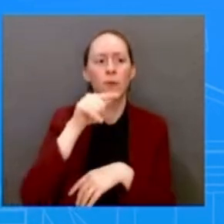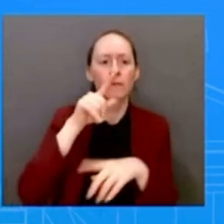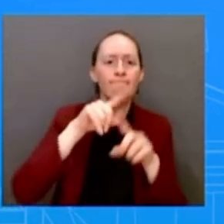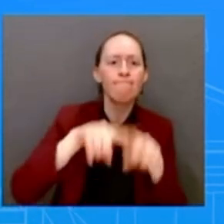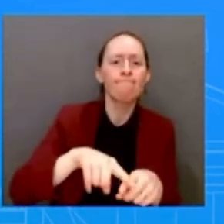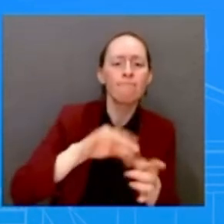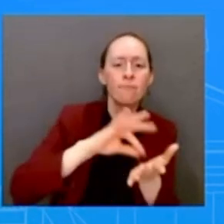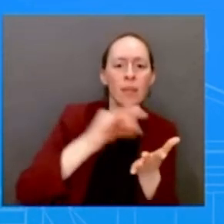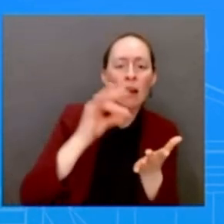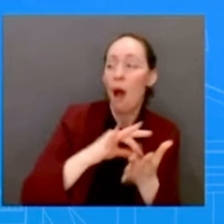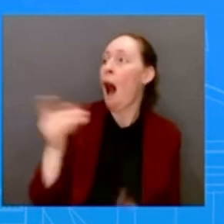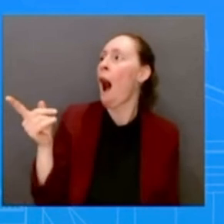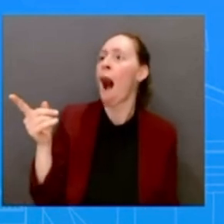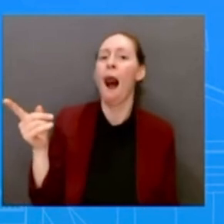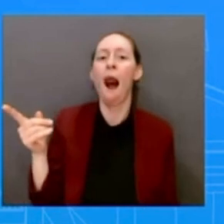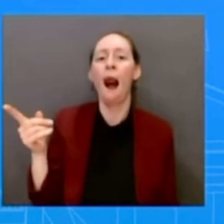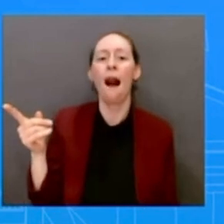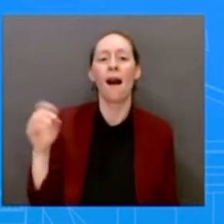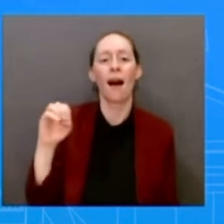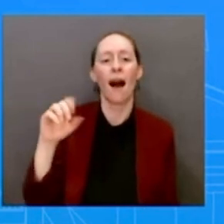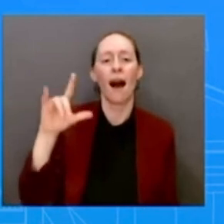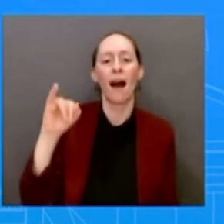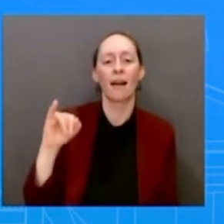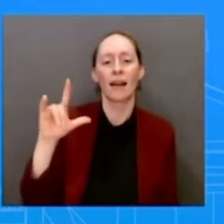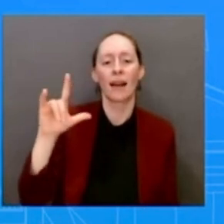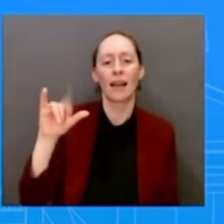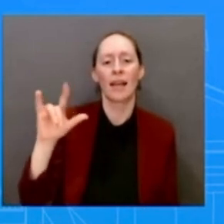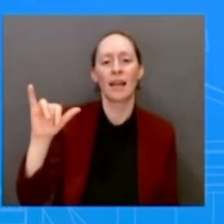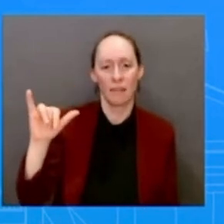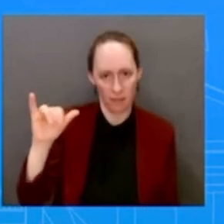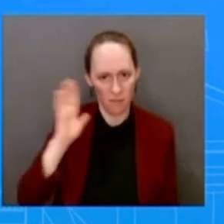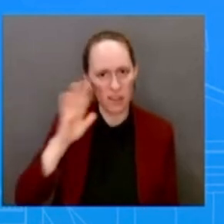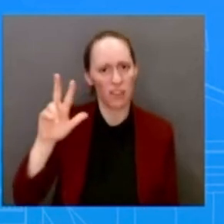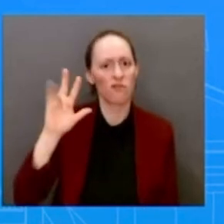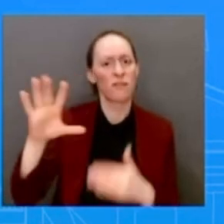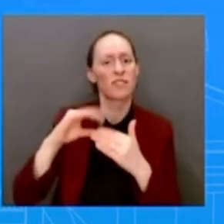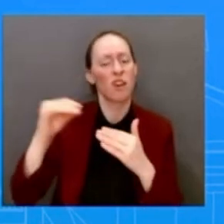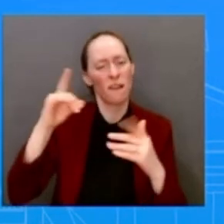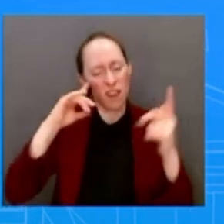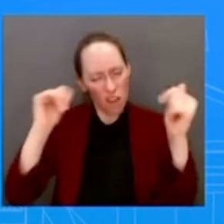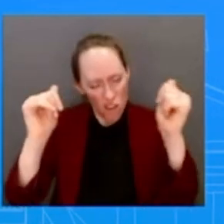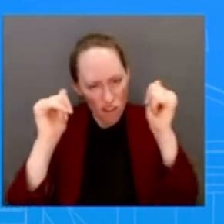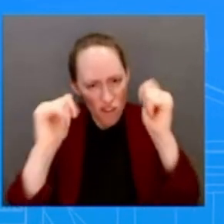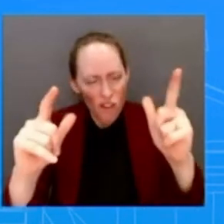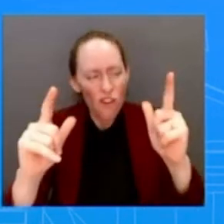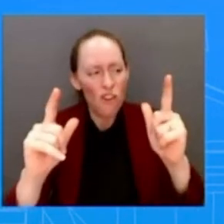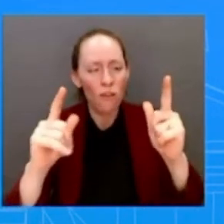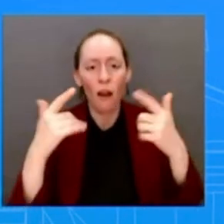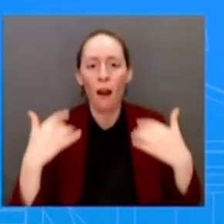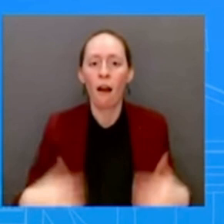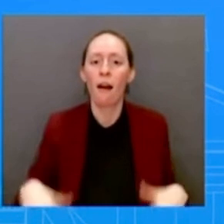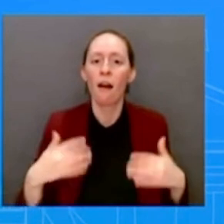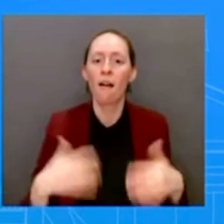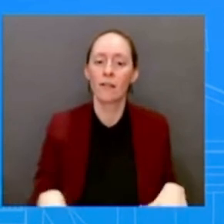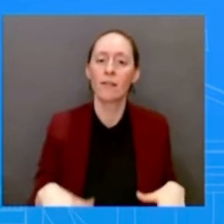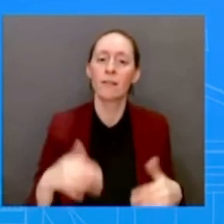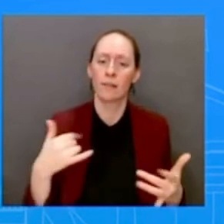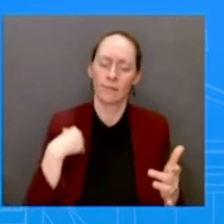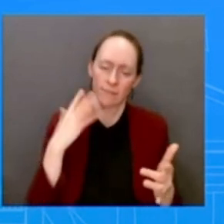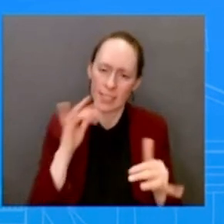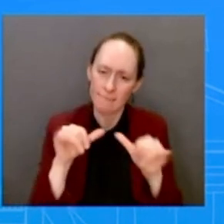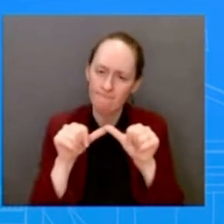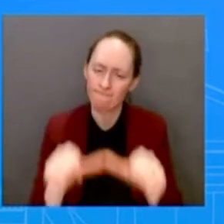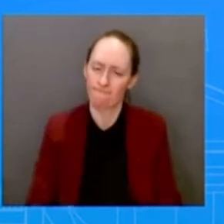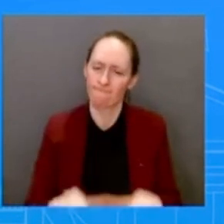for all Americans capping at $35. Those are the things that we're going to continue to work on to lower costs